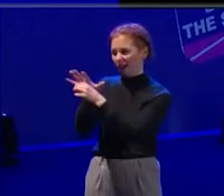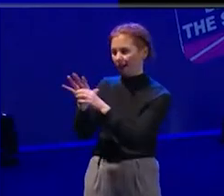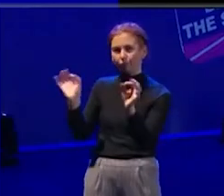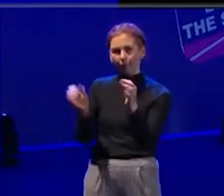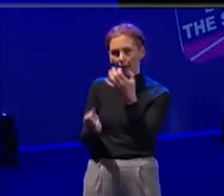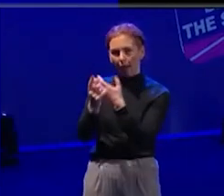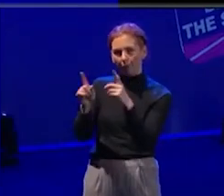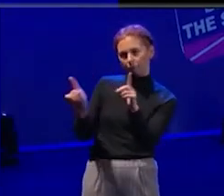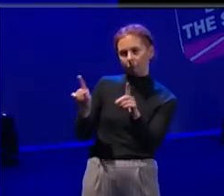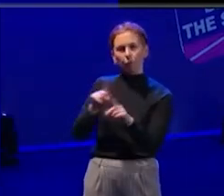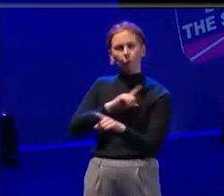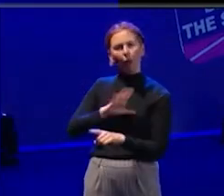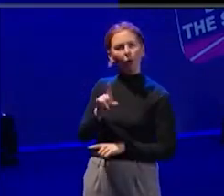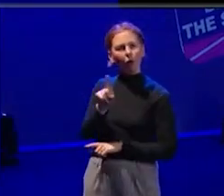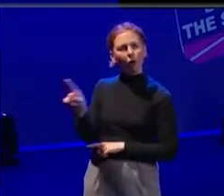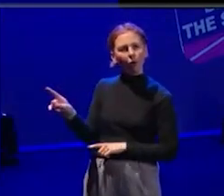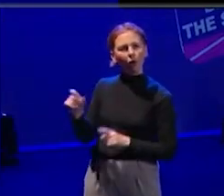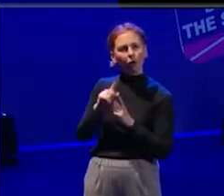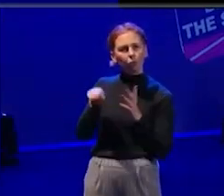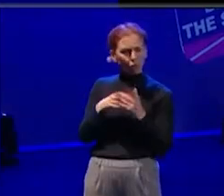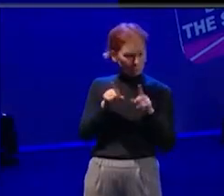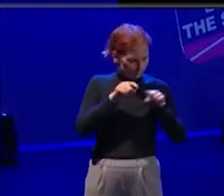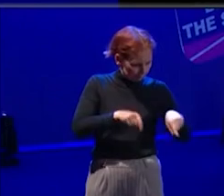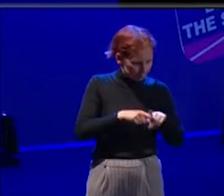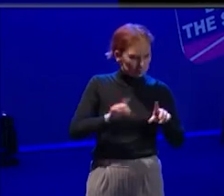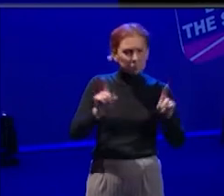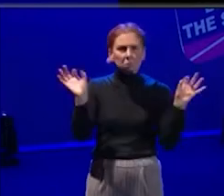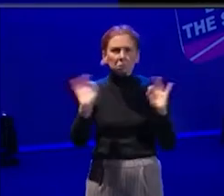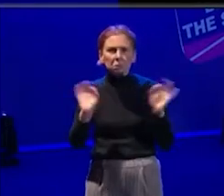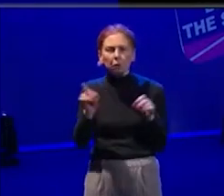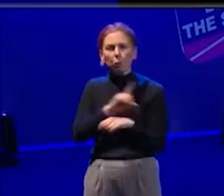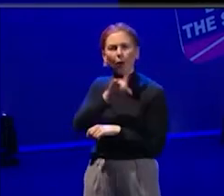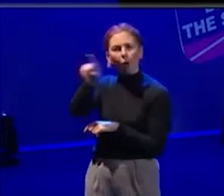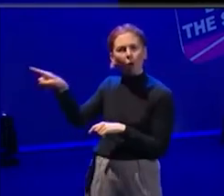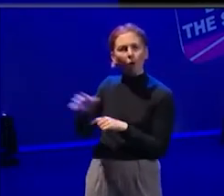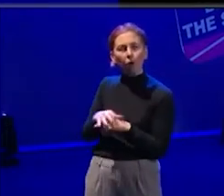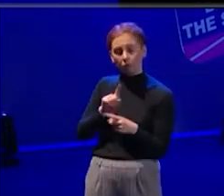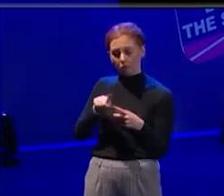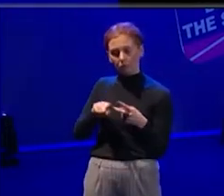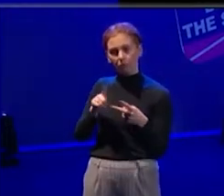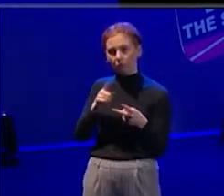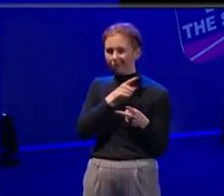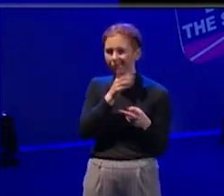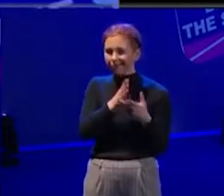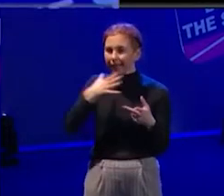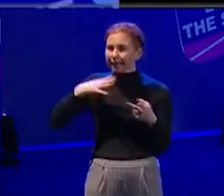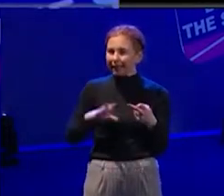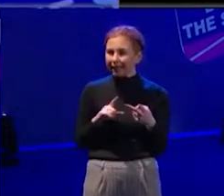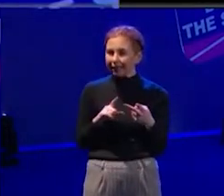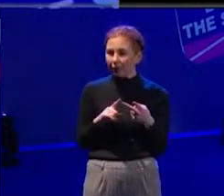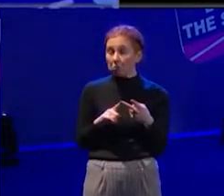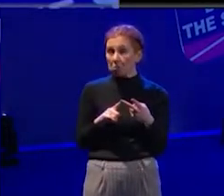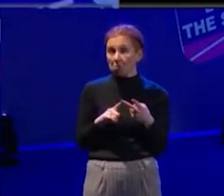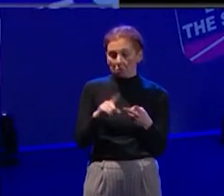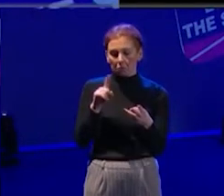the questions about why? Why is it not being done elsewhere? But then, like, actually, is it needed? And can we do that and take a step into the unknown and create something